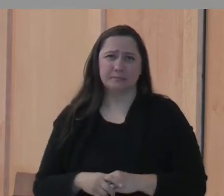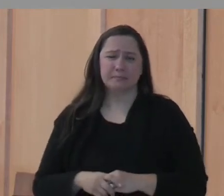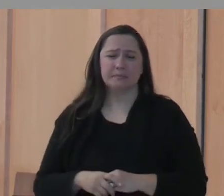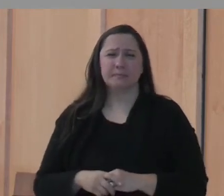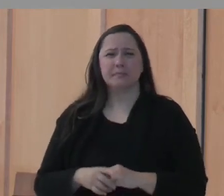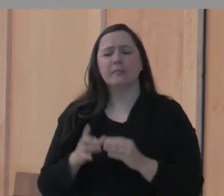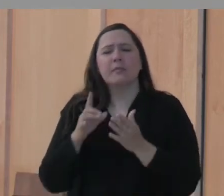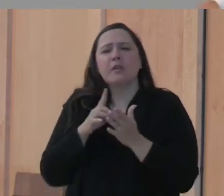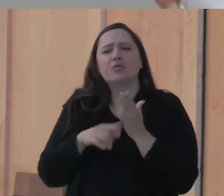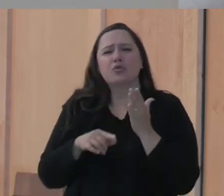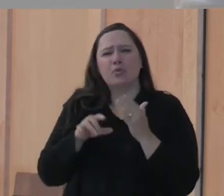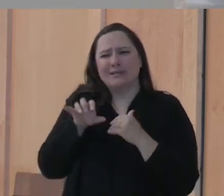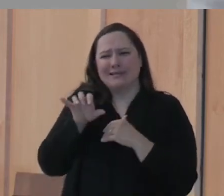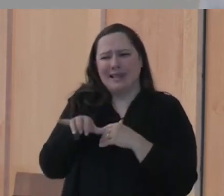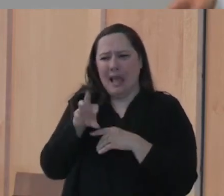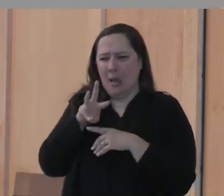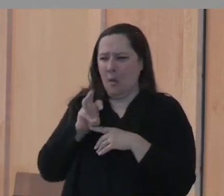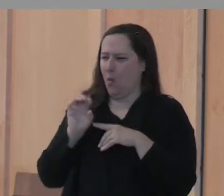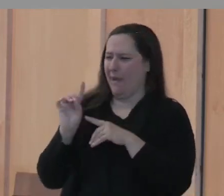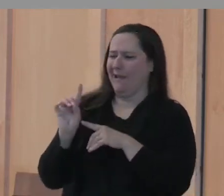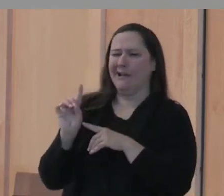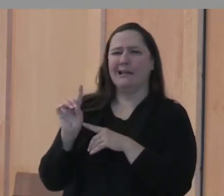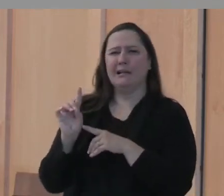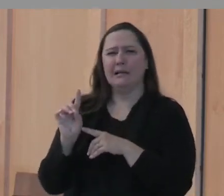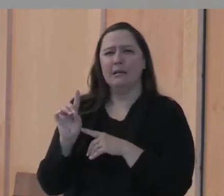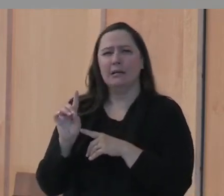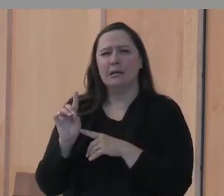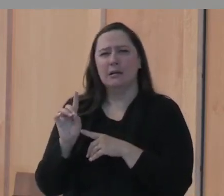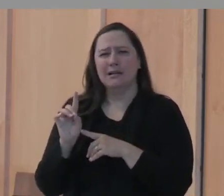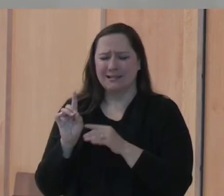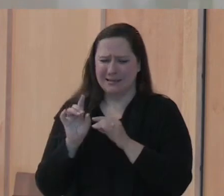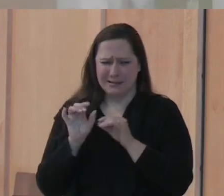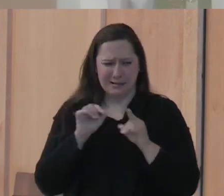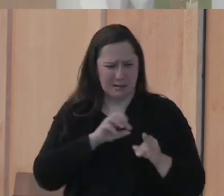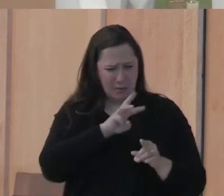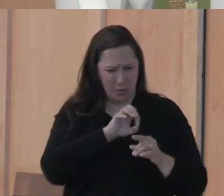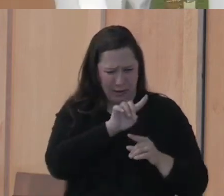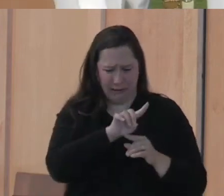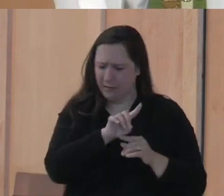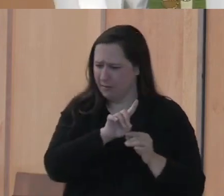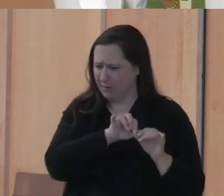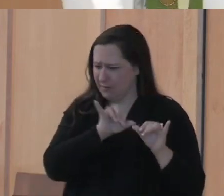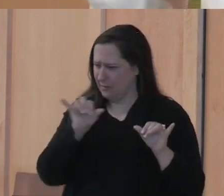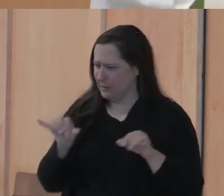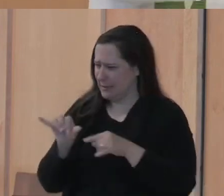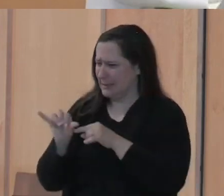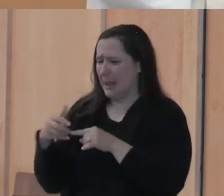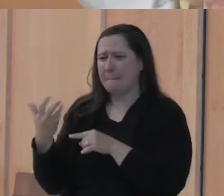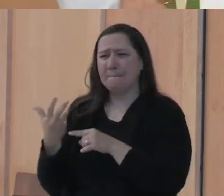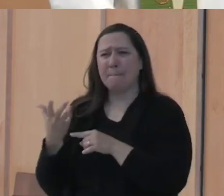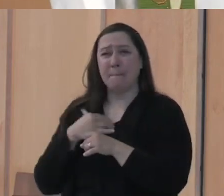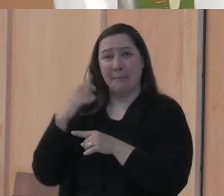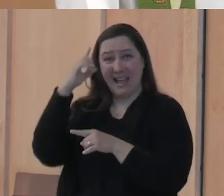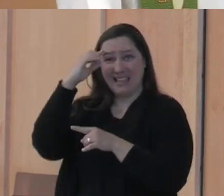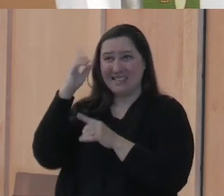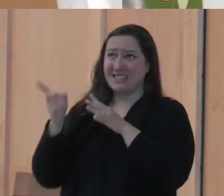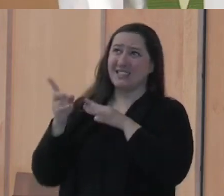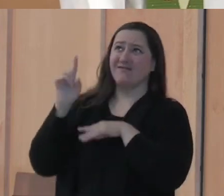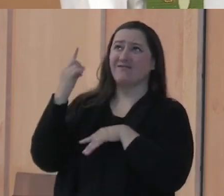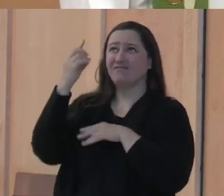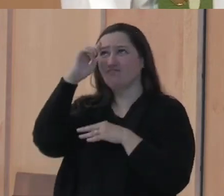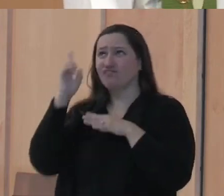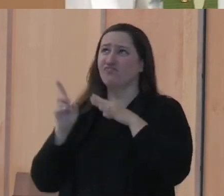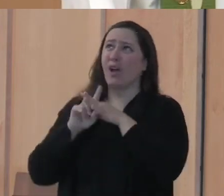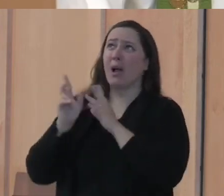What is it that would be those weeds that choke out the word planted in the heart? My first thought would be people getting too